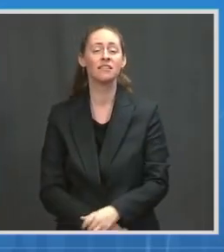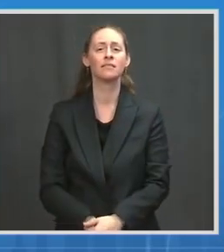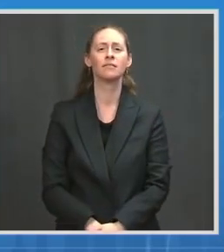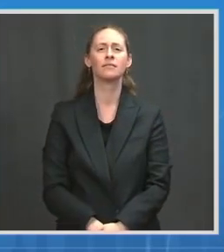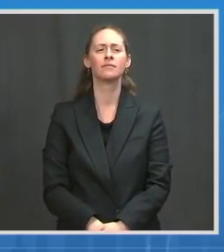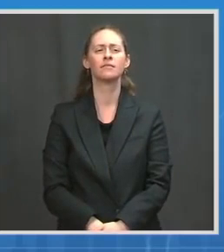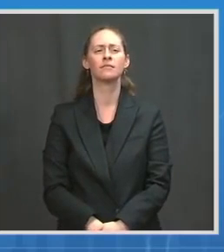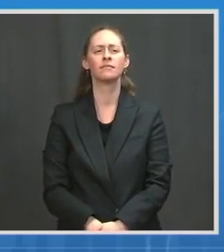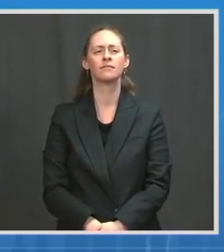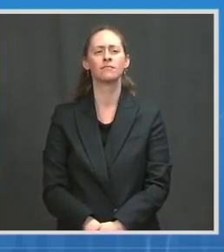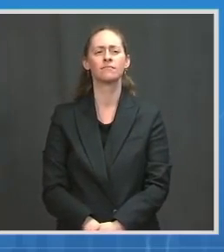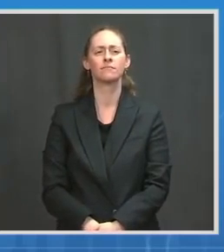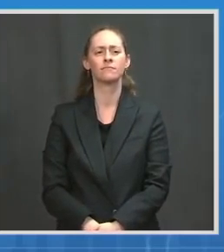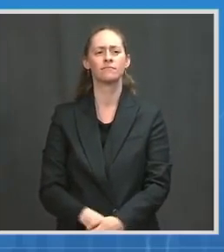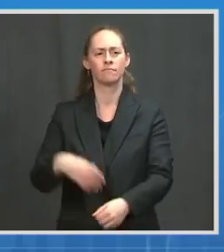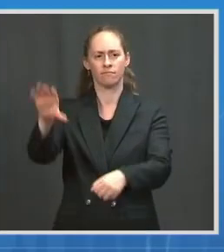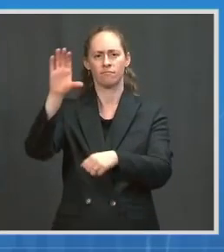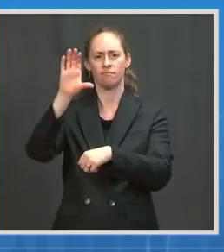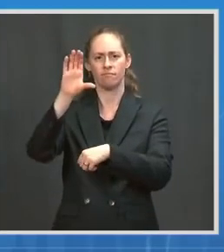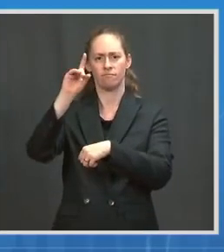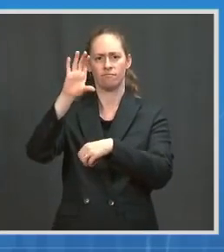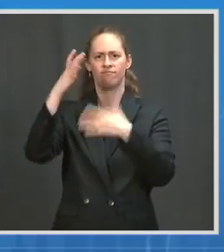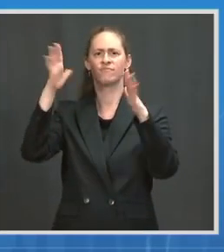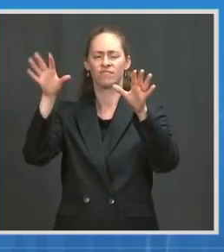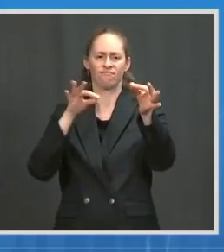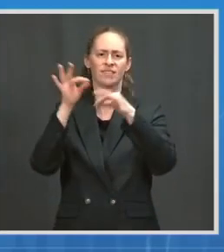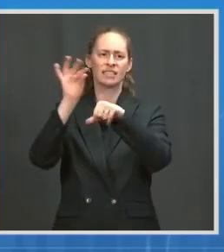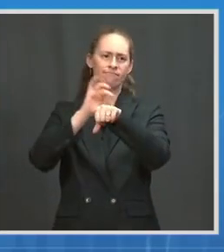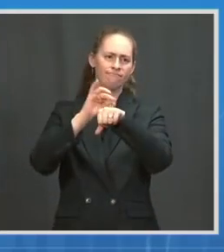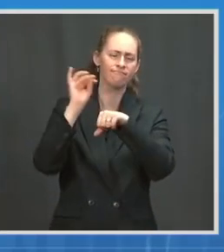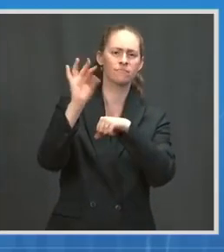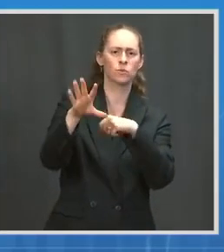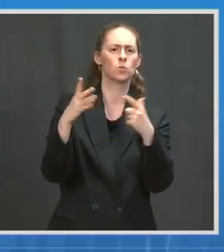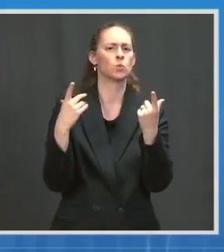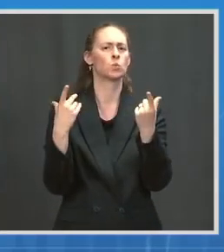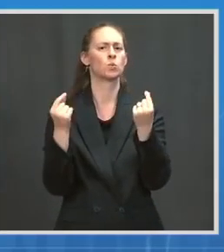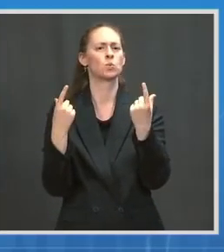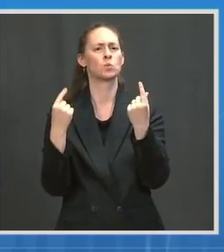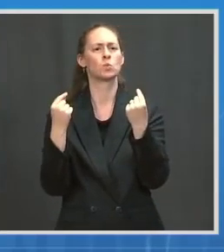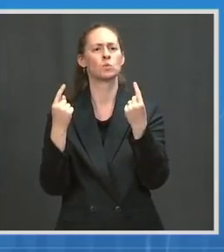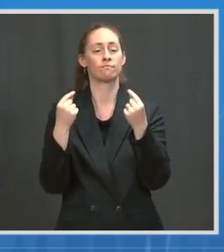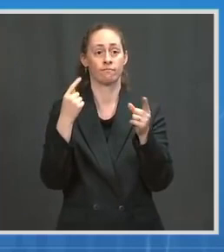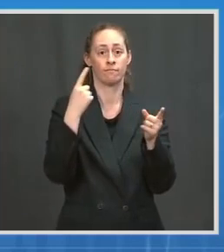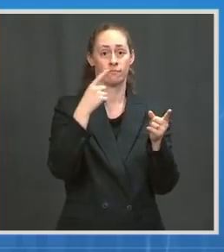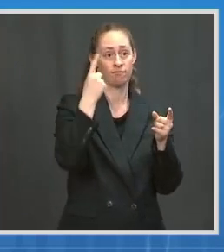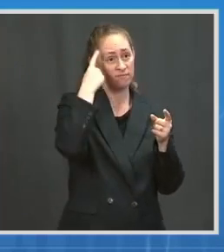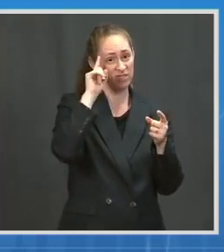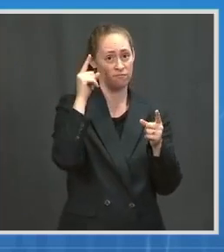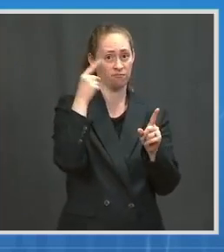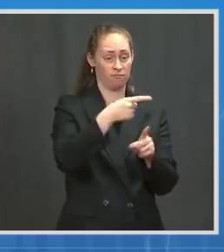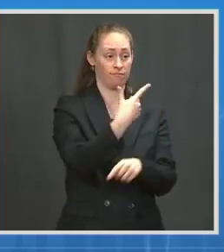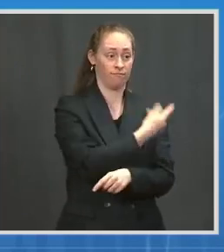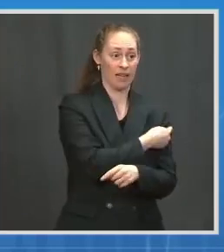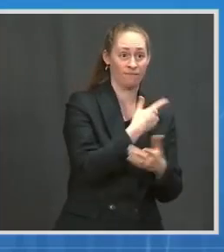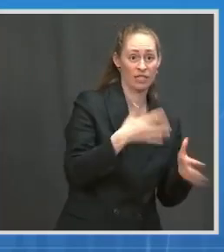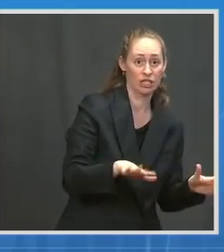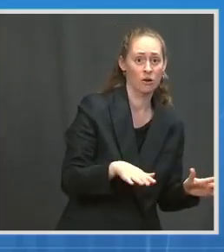if you're vaccinated or unvaccinated outdoors. And we also have this camp guidance. Certainly, if we have